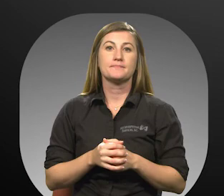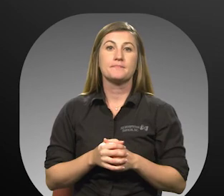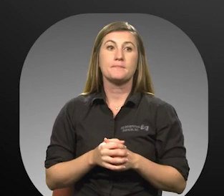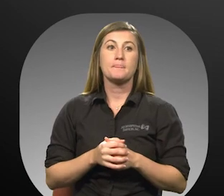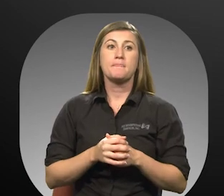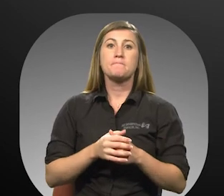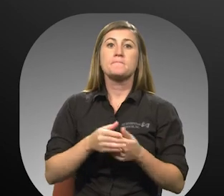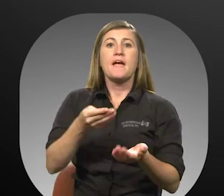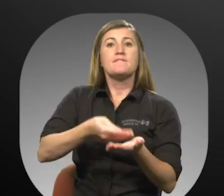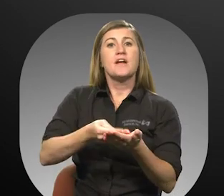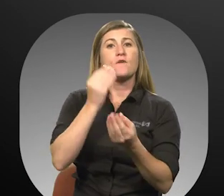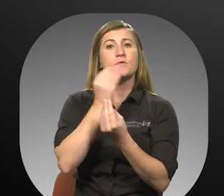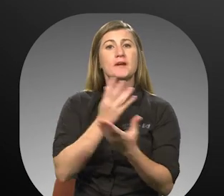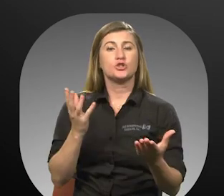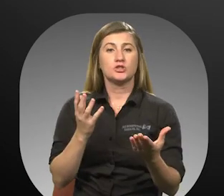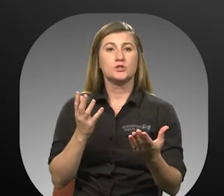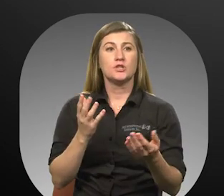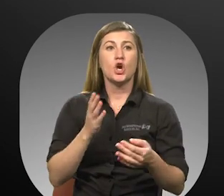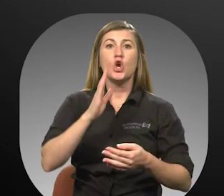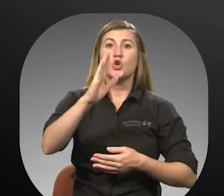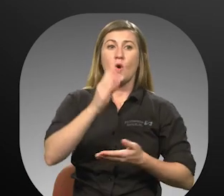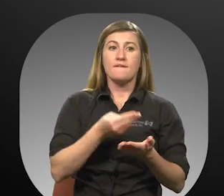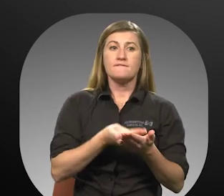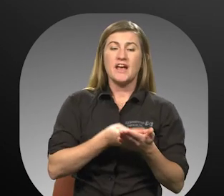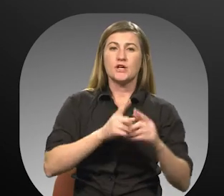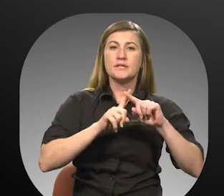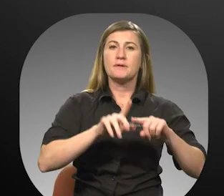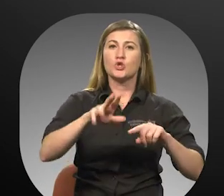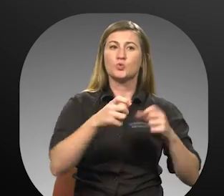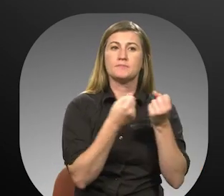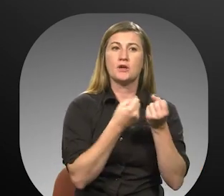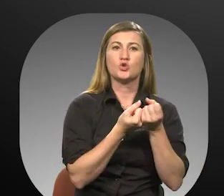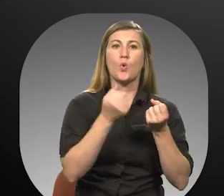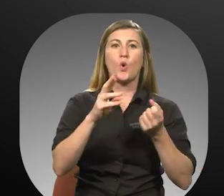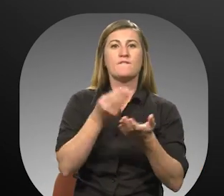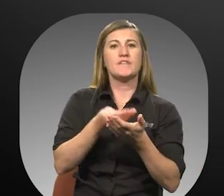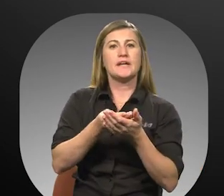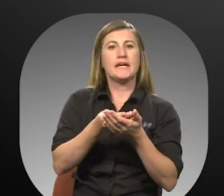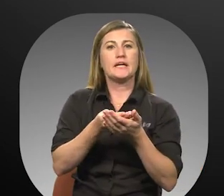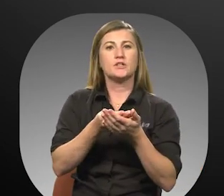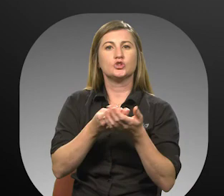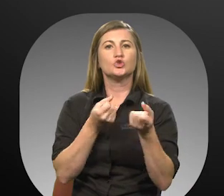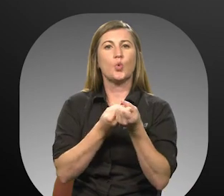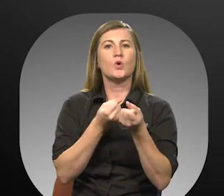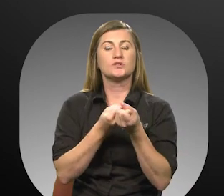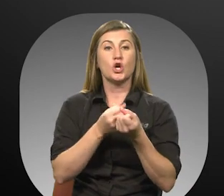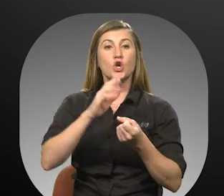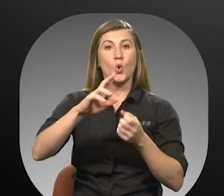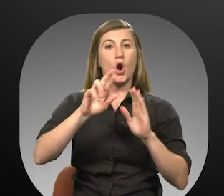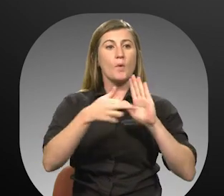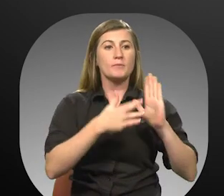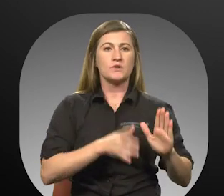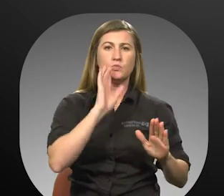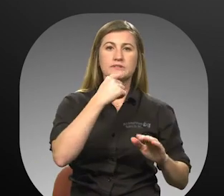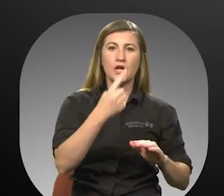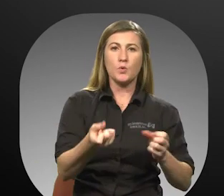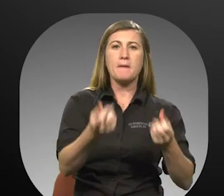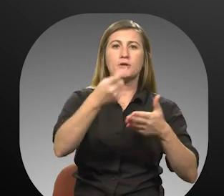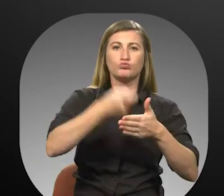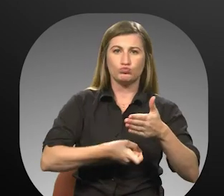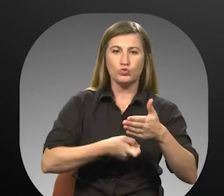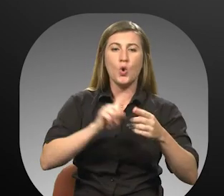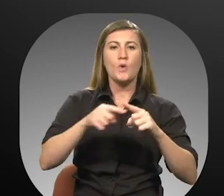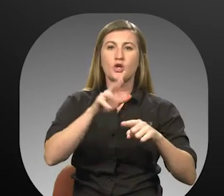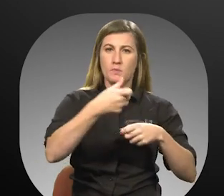Fare information Fare will depend upon your sponsorship or funding source. Your agent will tell you the cost of your trip when your